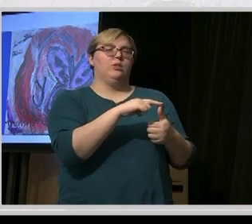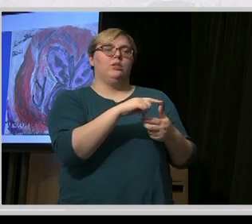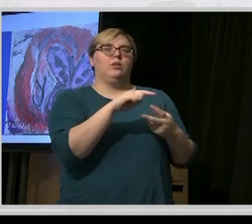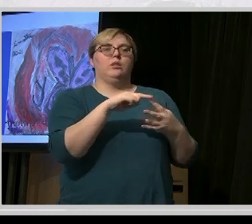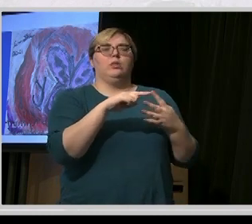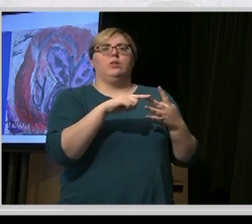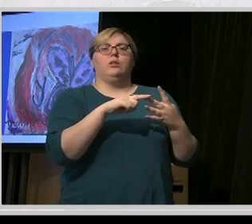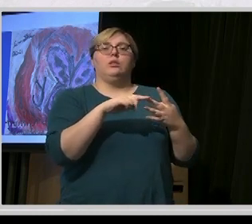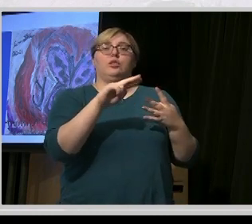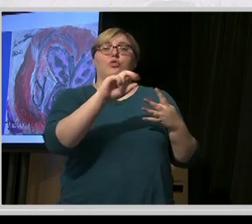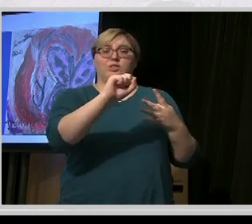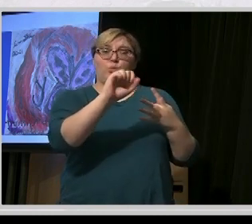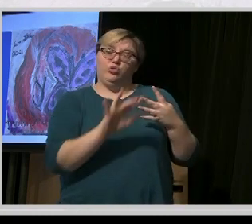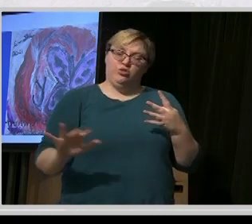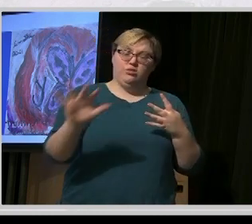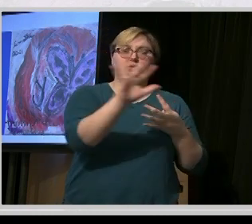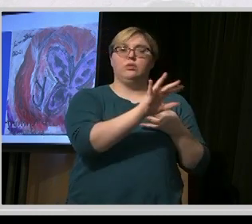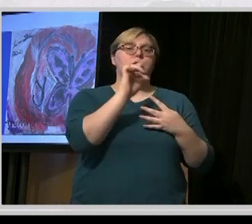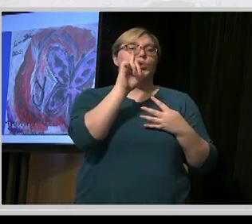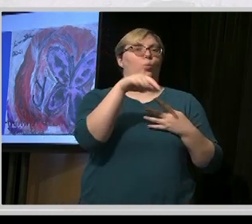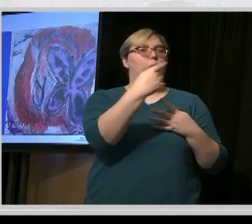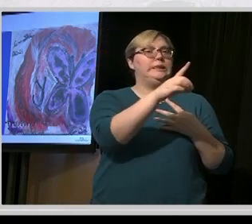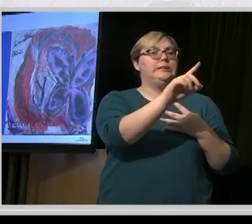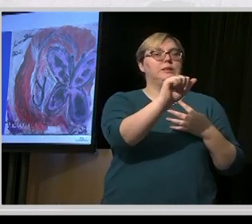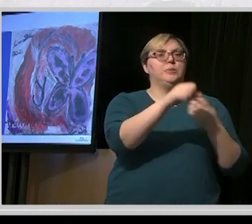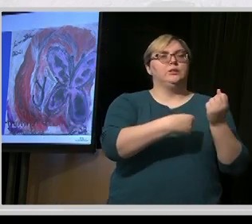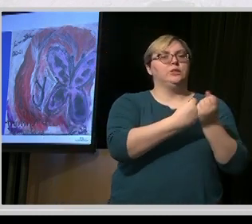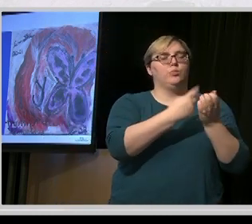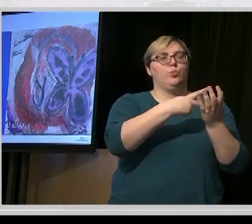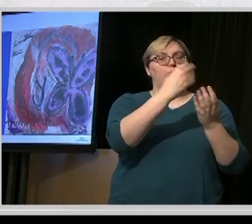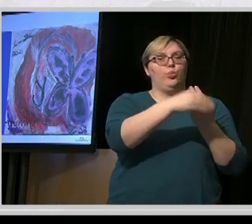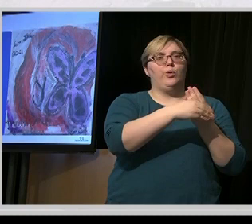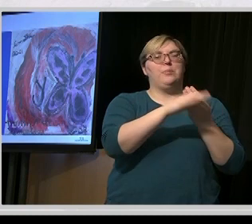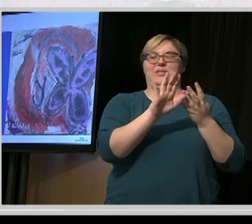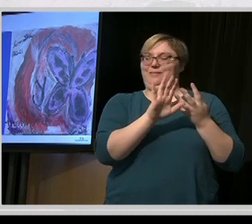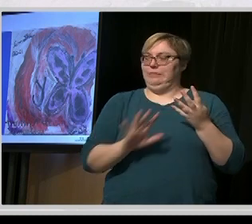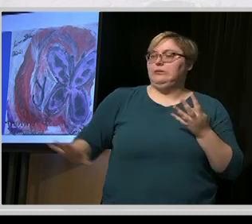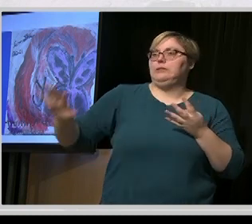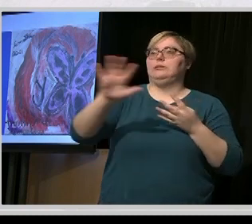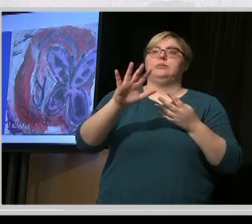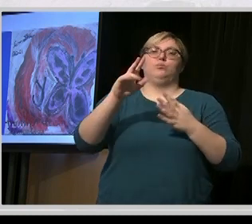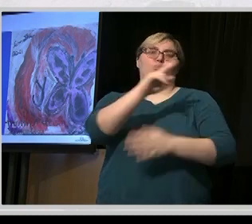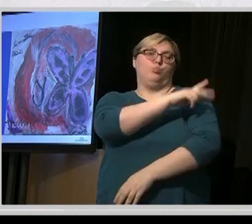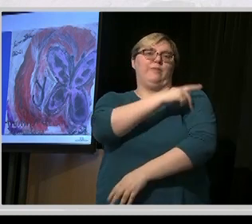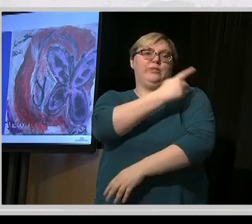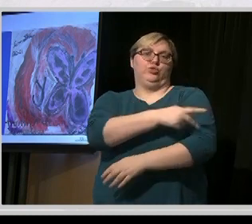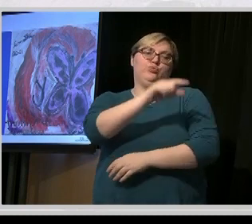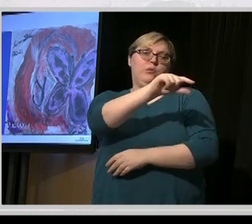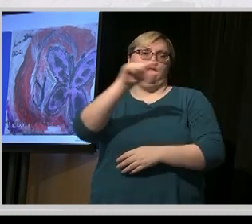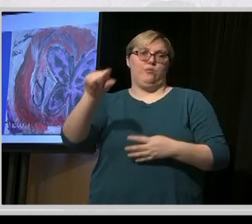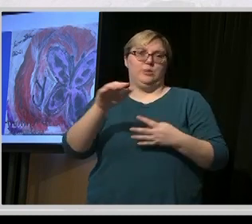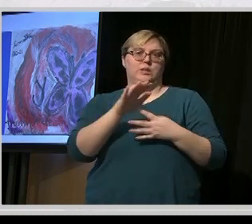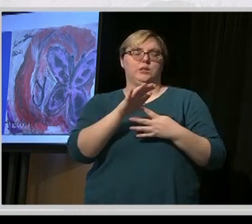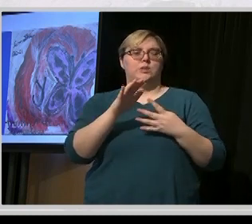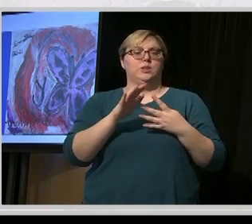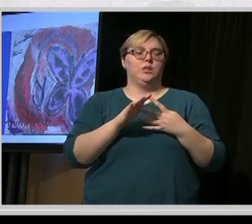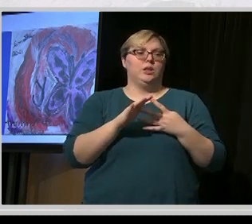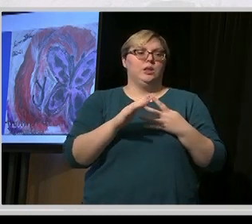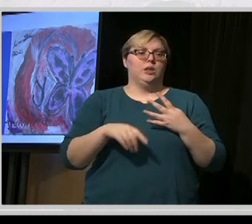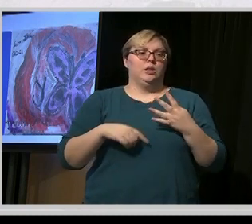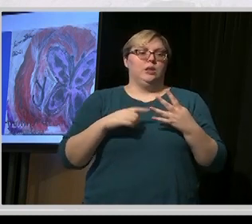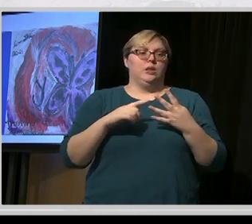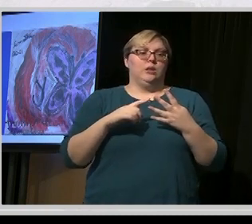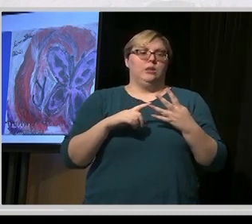support program or the Department for Community Services. So it's a whole province government-wide thing. We've got the two parties, the Department of Community